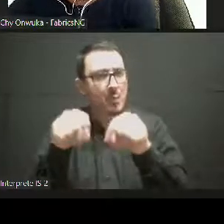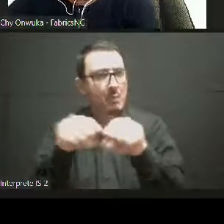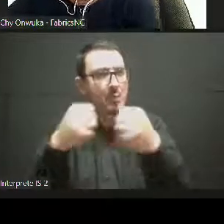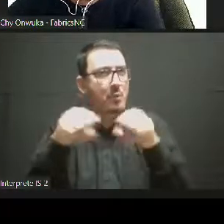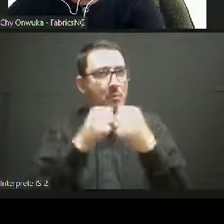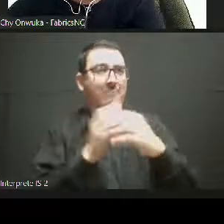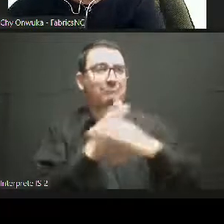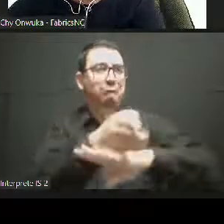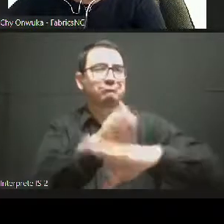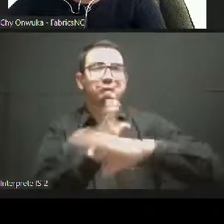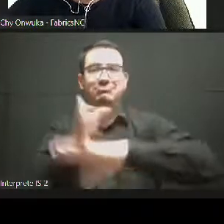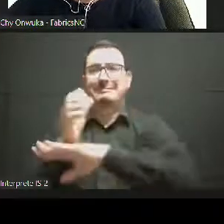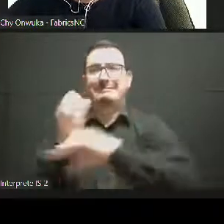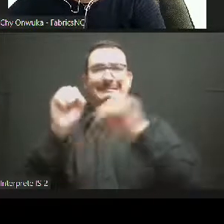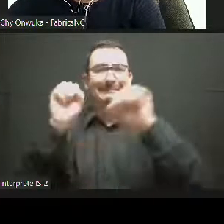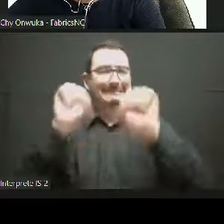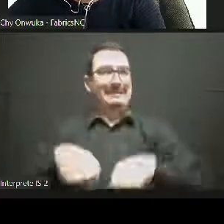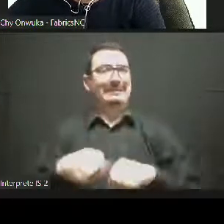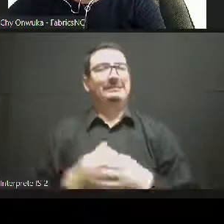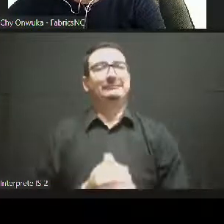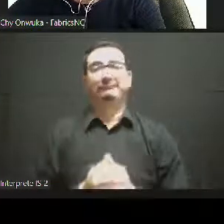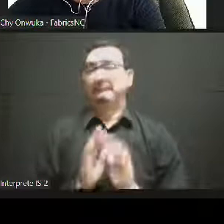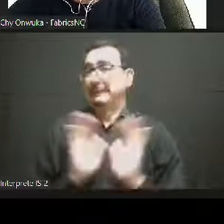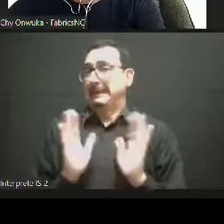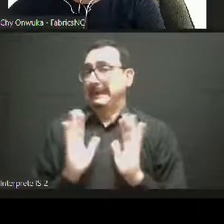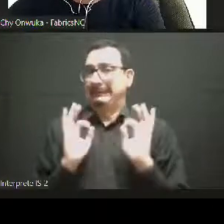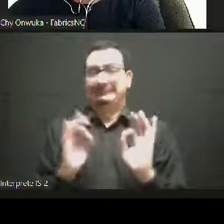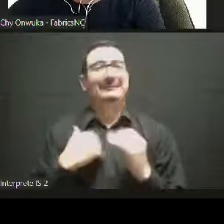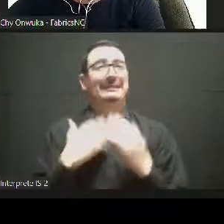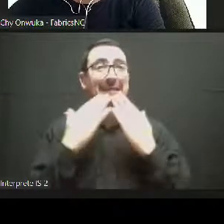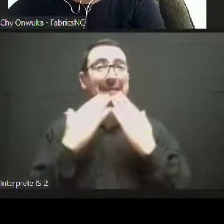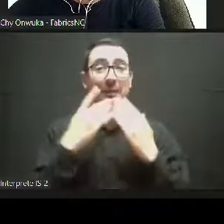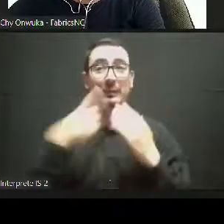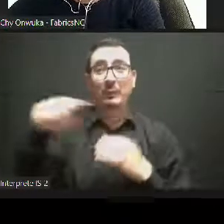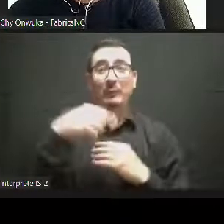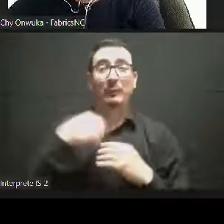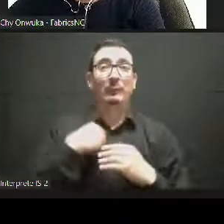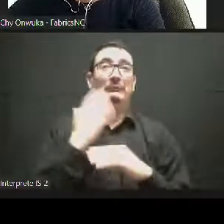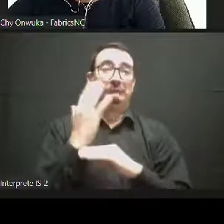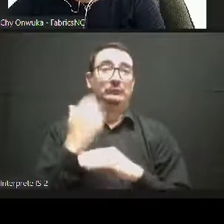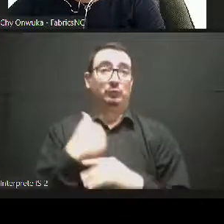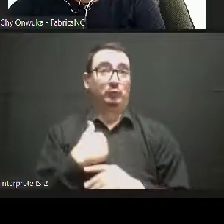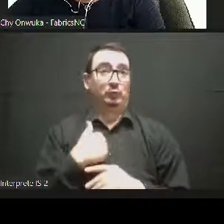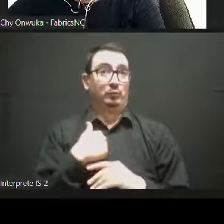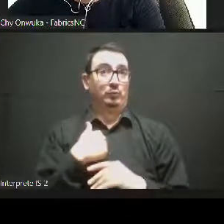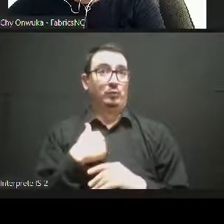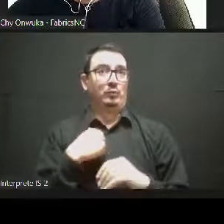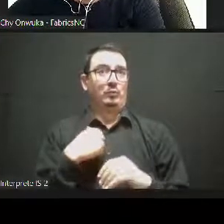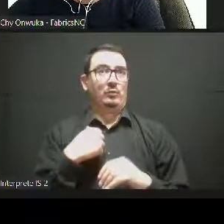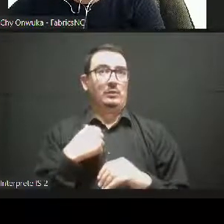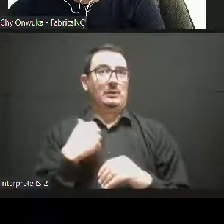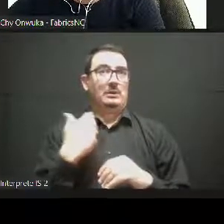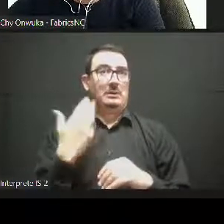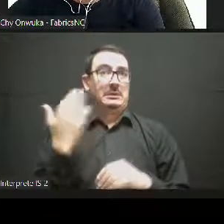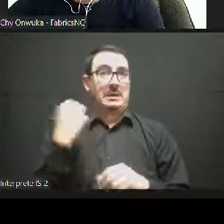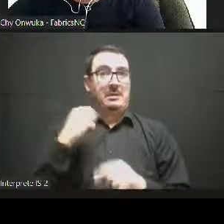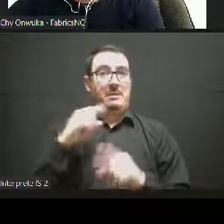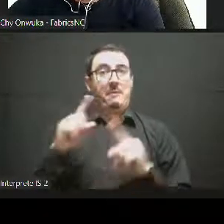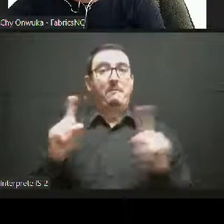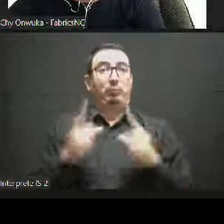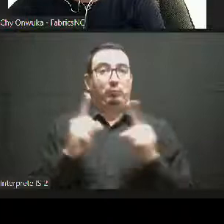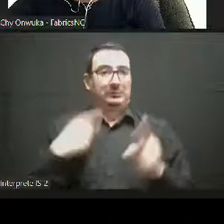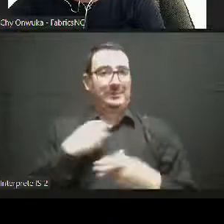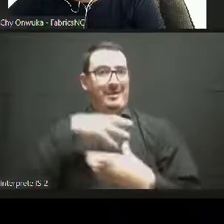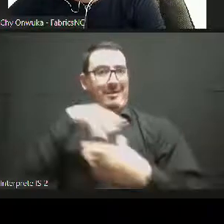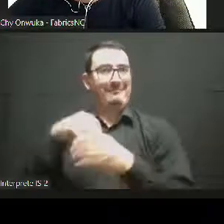we always say I come from the music industry. So, you know, um, you know, a song can be a pension, right? That's very important to think,